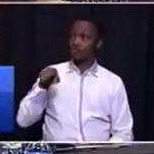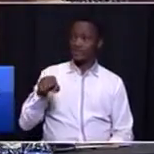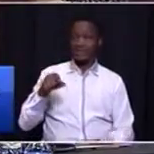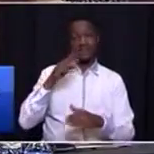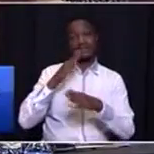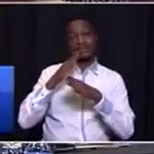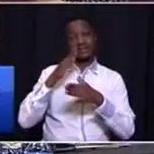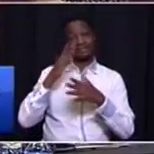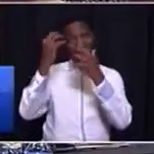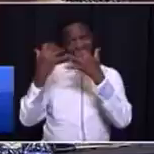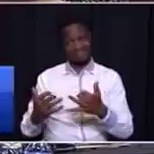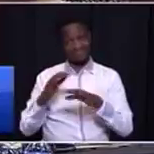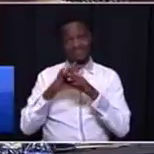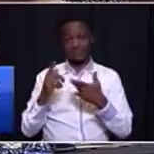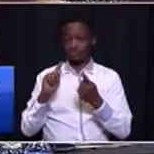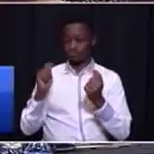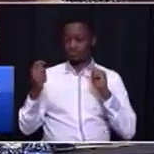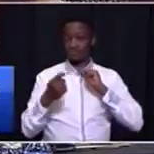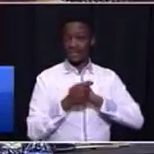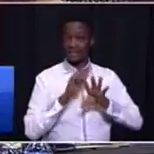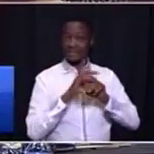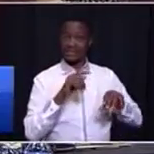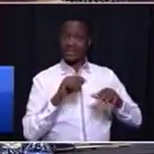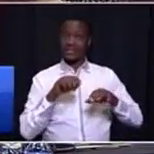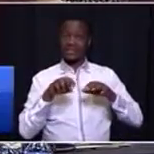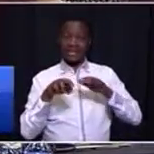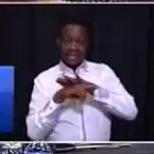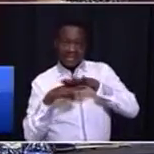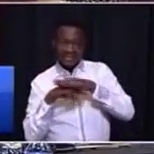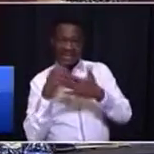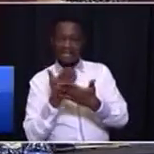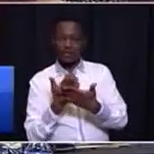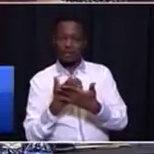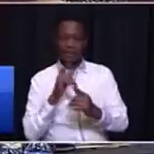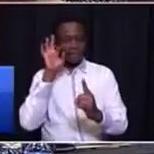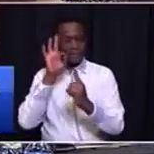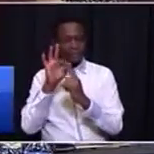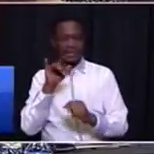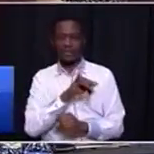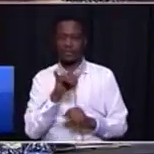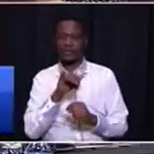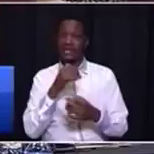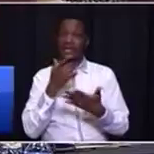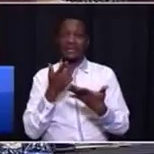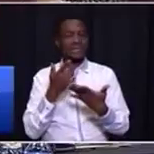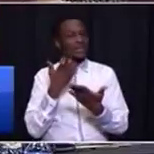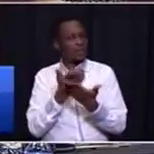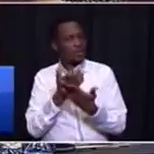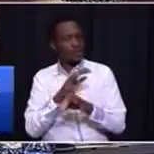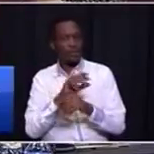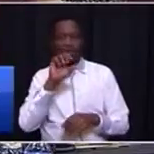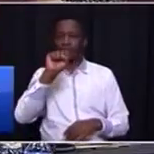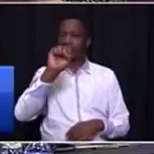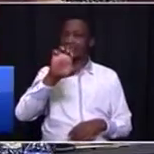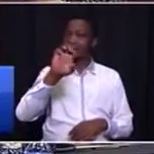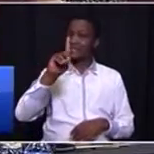revitalize the regional economies that are not coping, particularly the economies of the city bank and